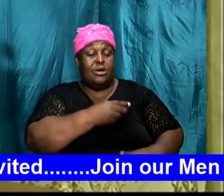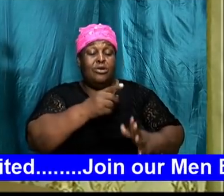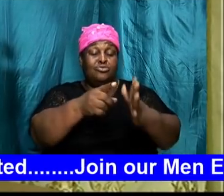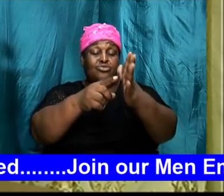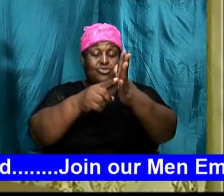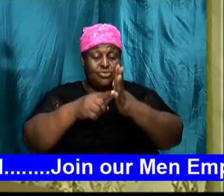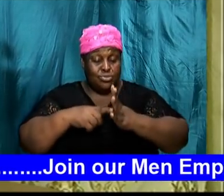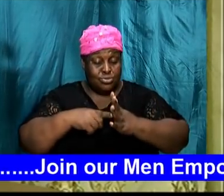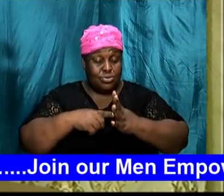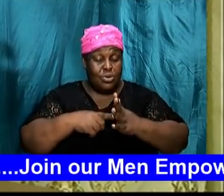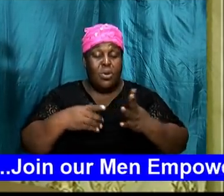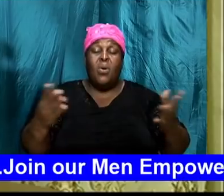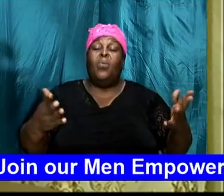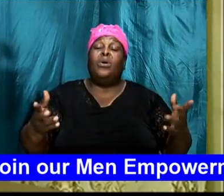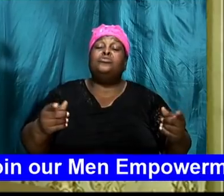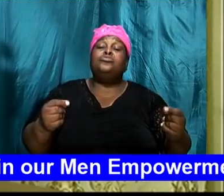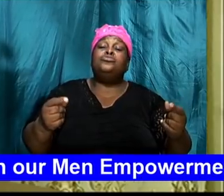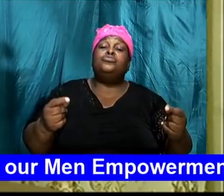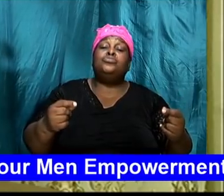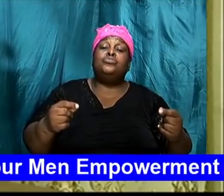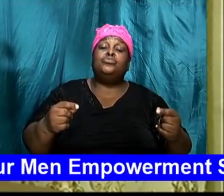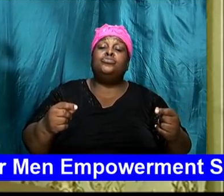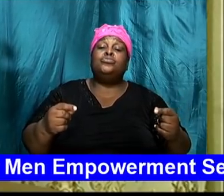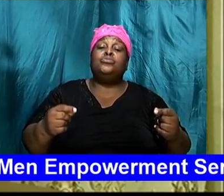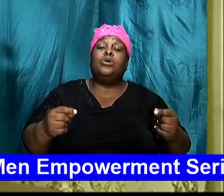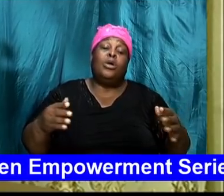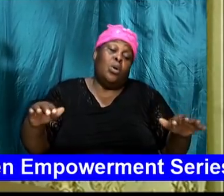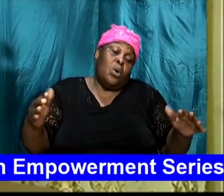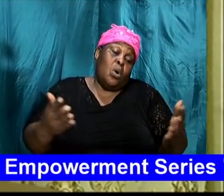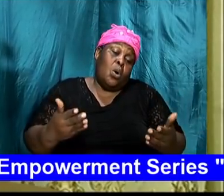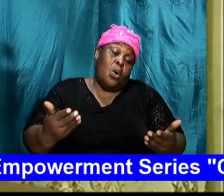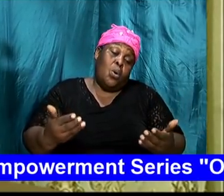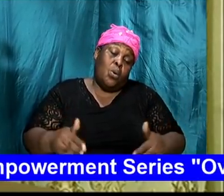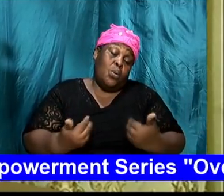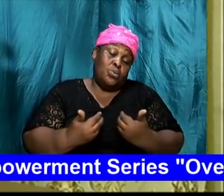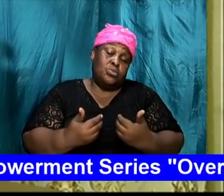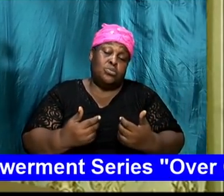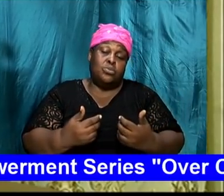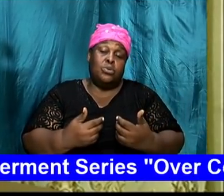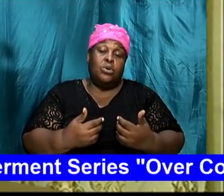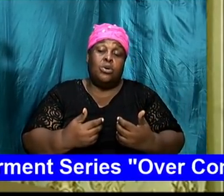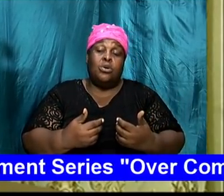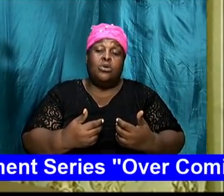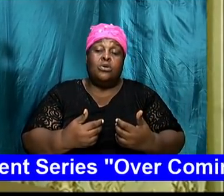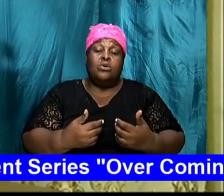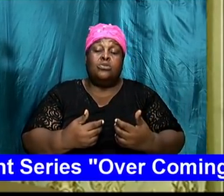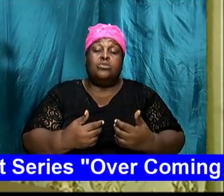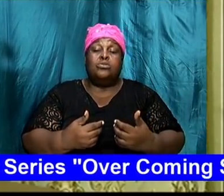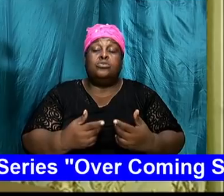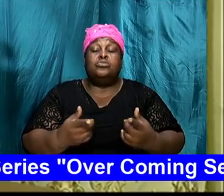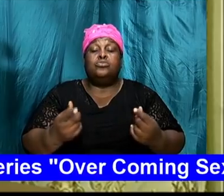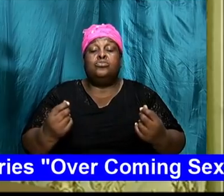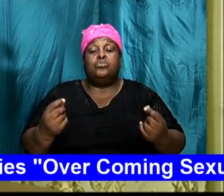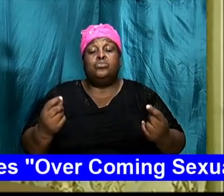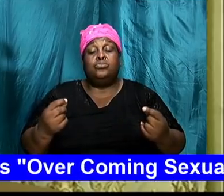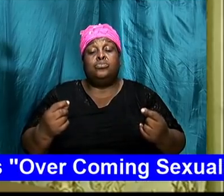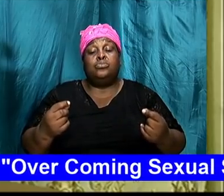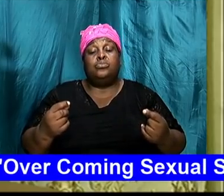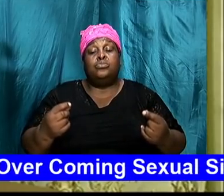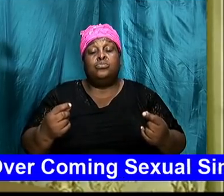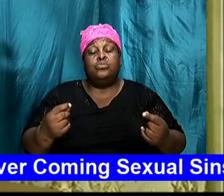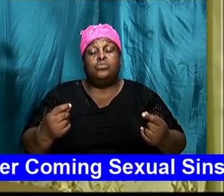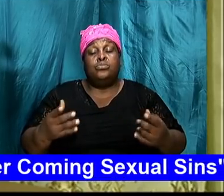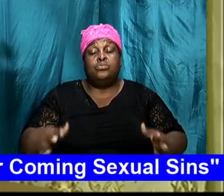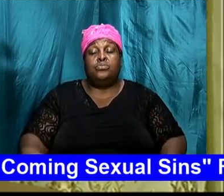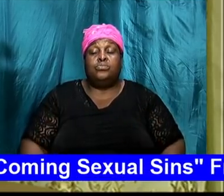requires and I believe that as people of God that we should be willing to do what he requires